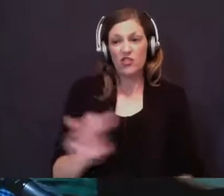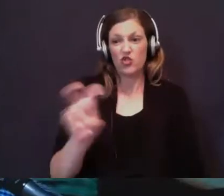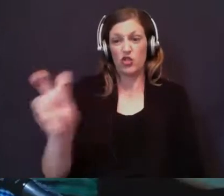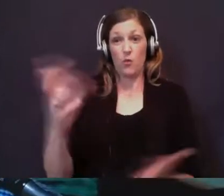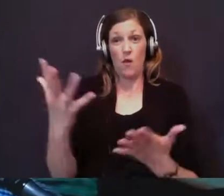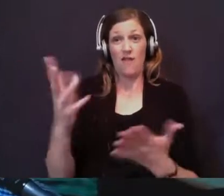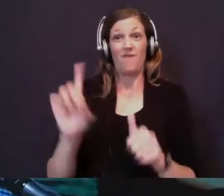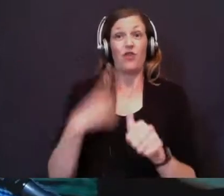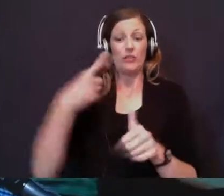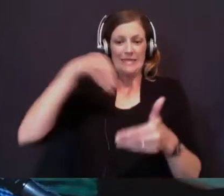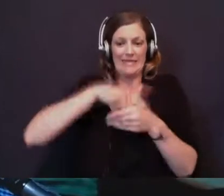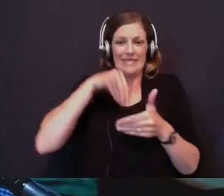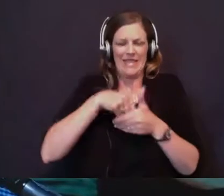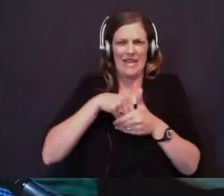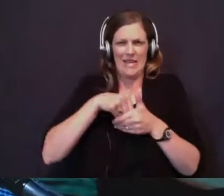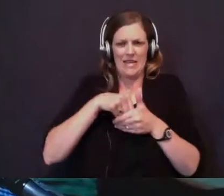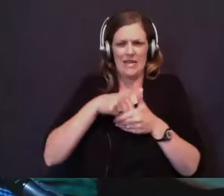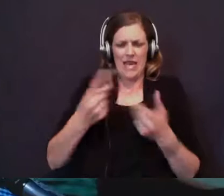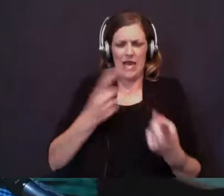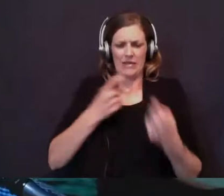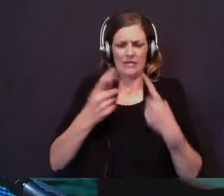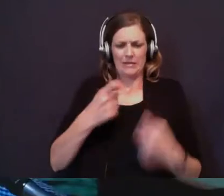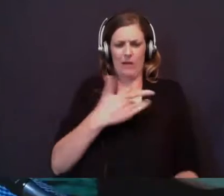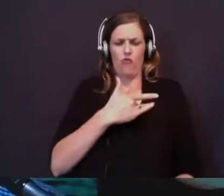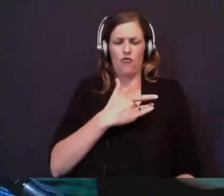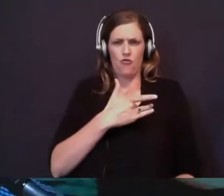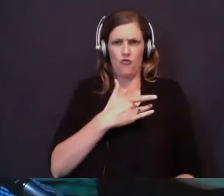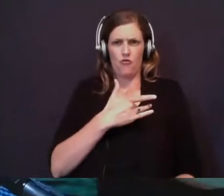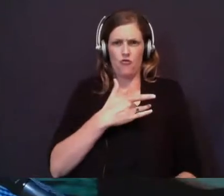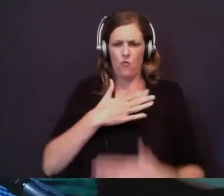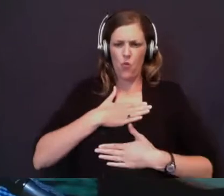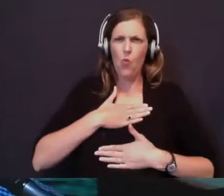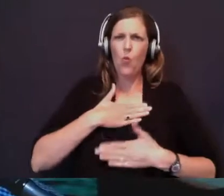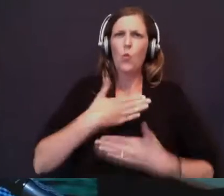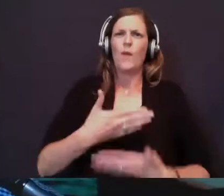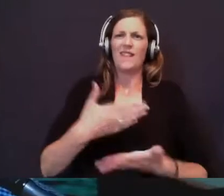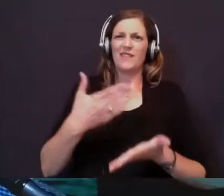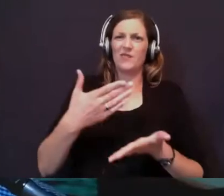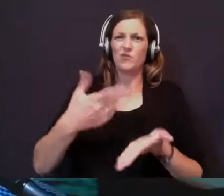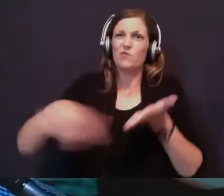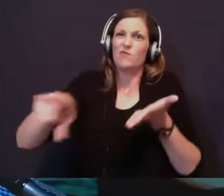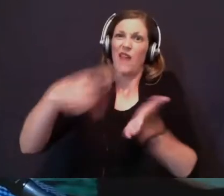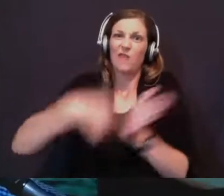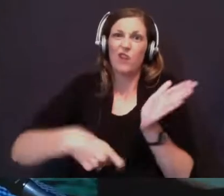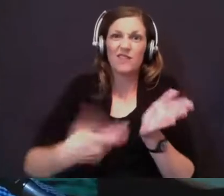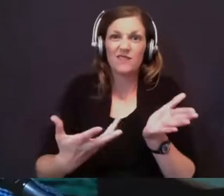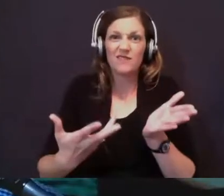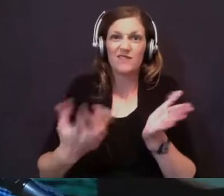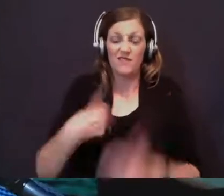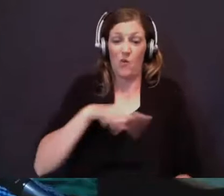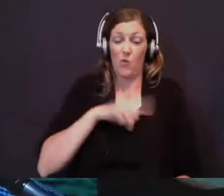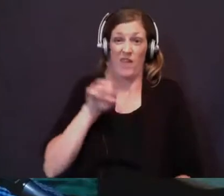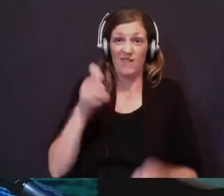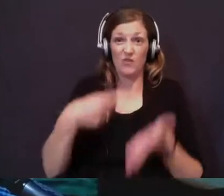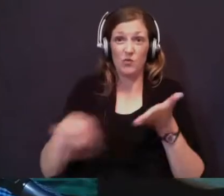journey of asking questions of our hearts and being willing to pay the price that we will have to pay